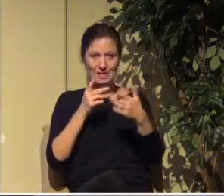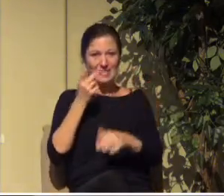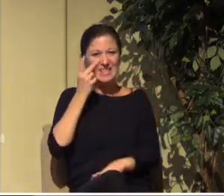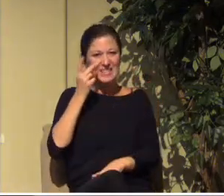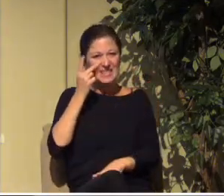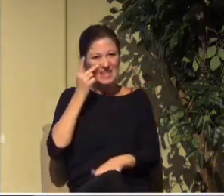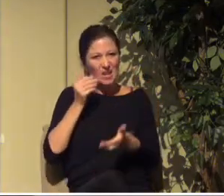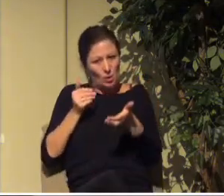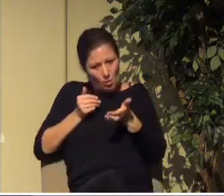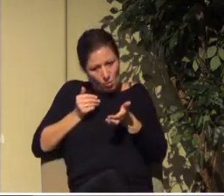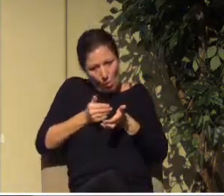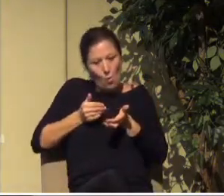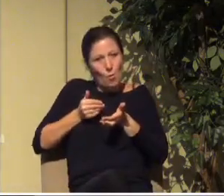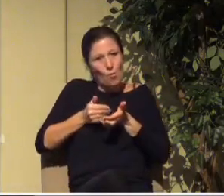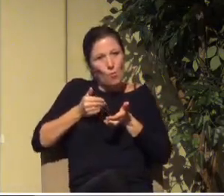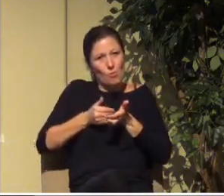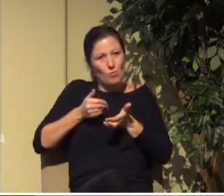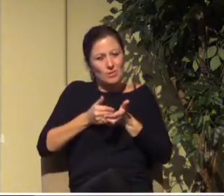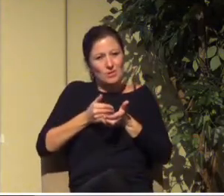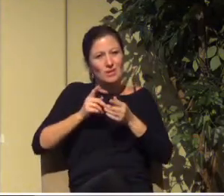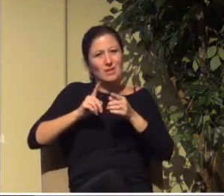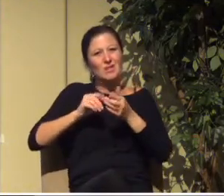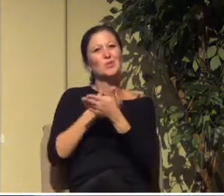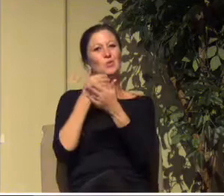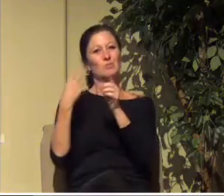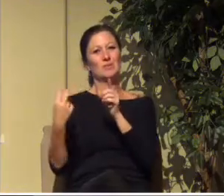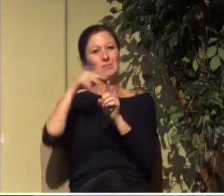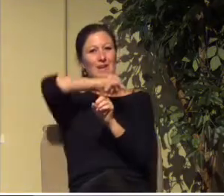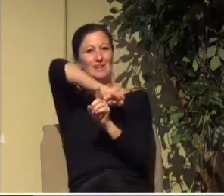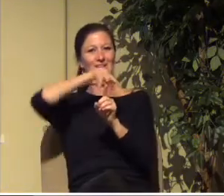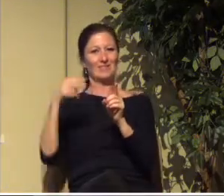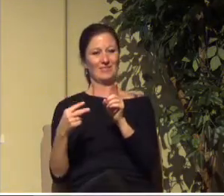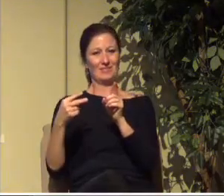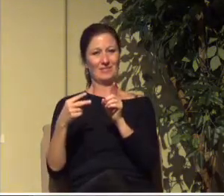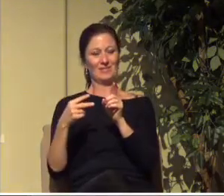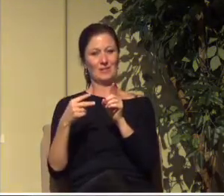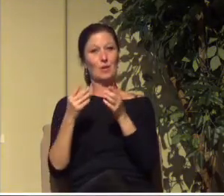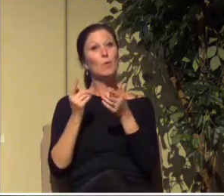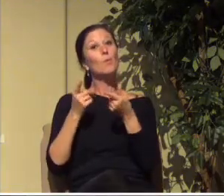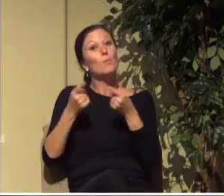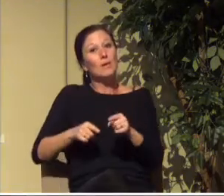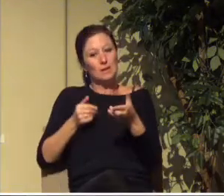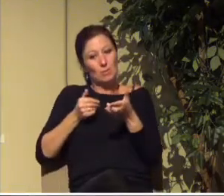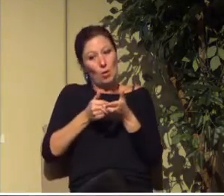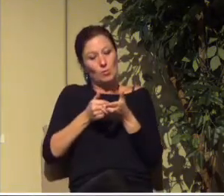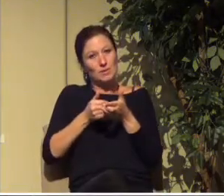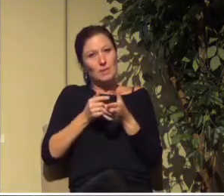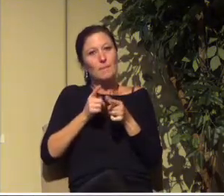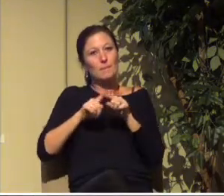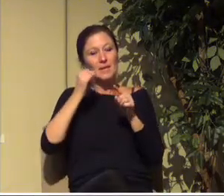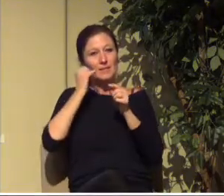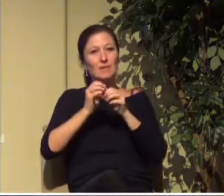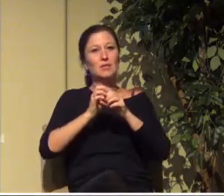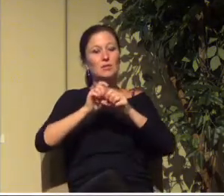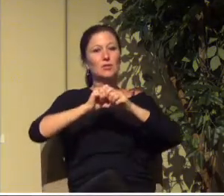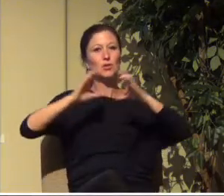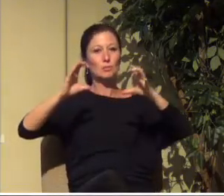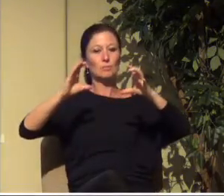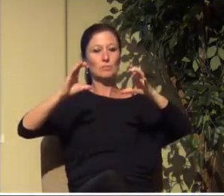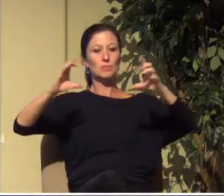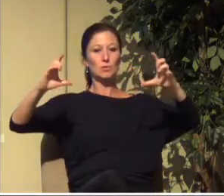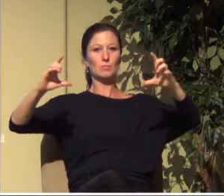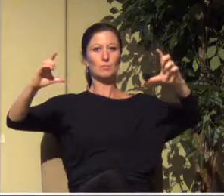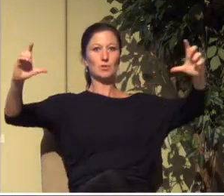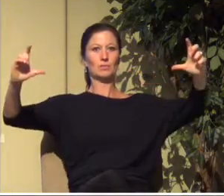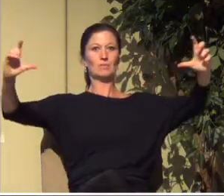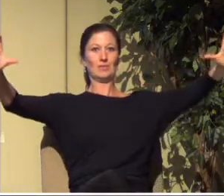distance from me, and so on. You see a certain perspective from this level. But then you zoom out, and you zoom out, and you zoom out. So imagine that you're, say, 30,000